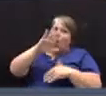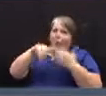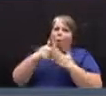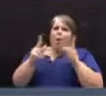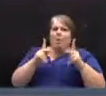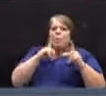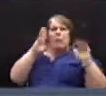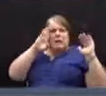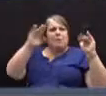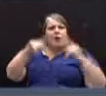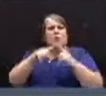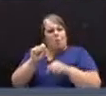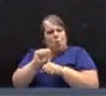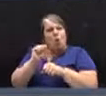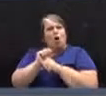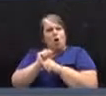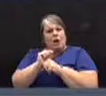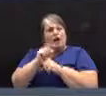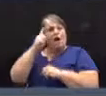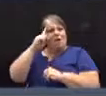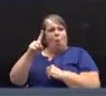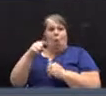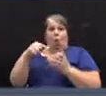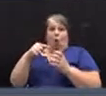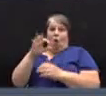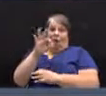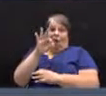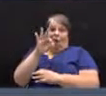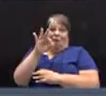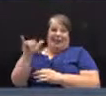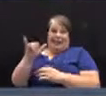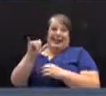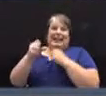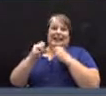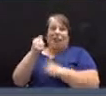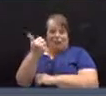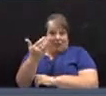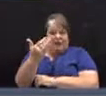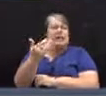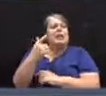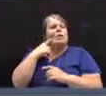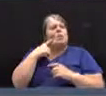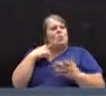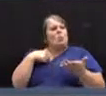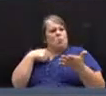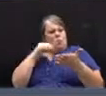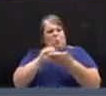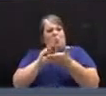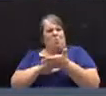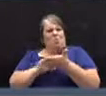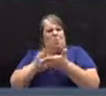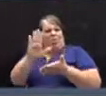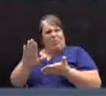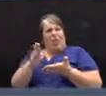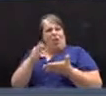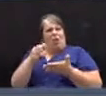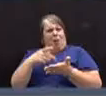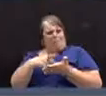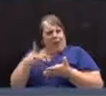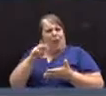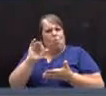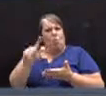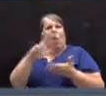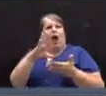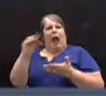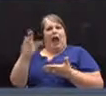that we expect to be working over the course of fiscal year 15, we've budgeted for paying their salaries and their benefits. Now, there are some